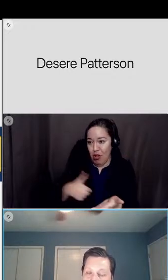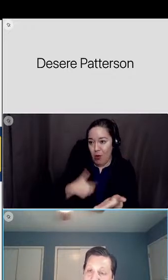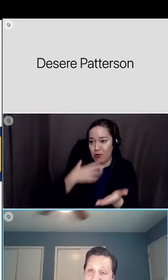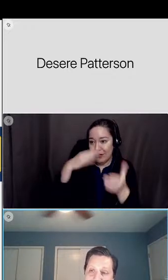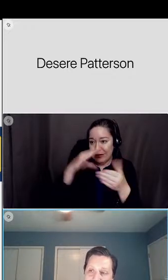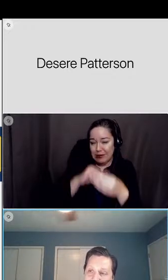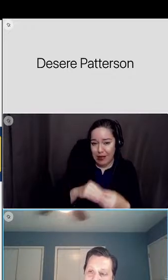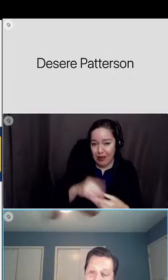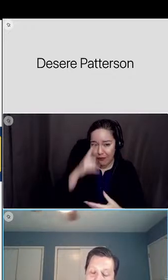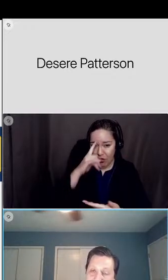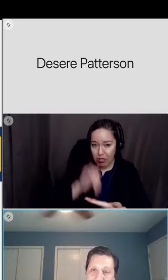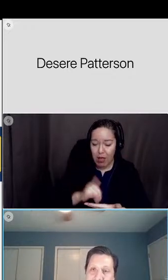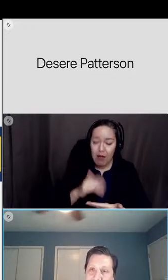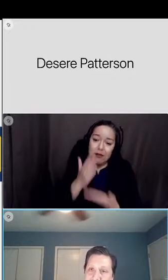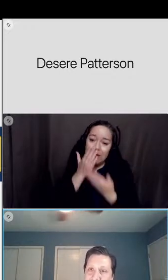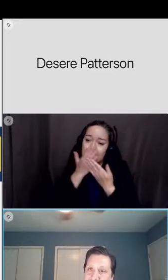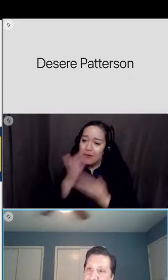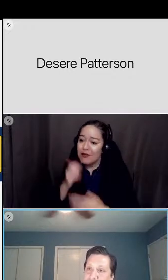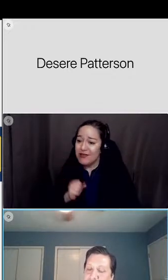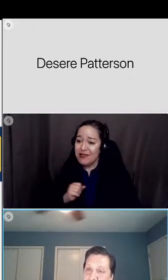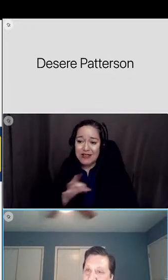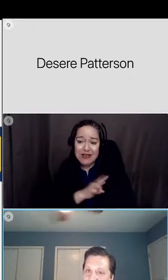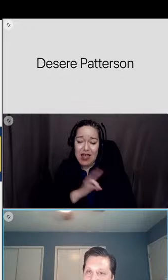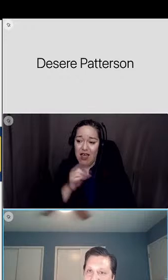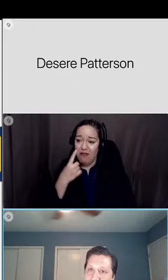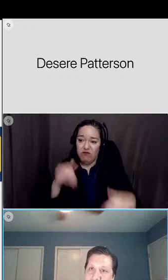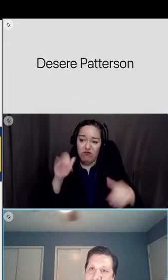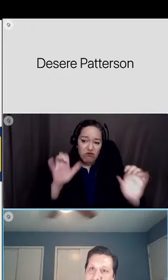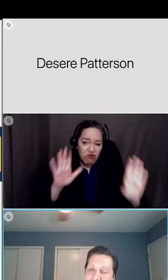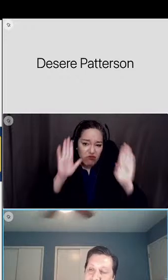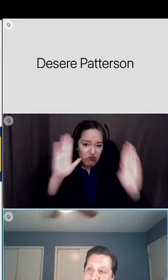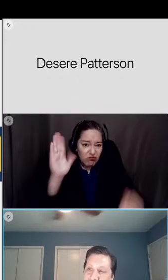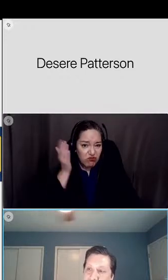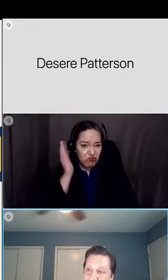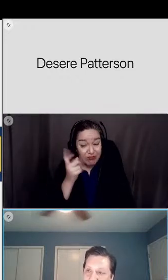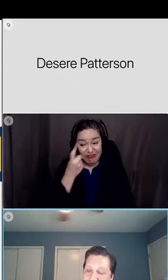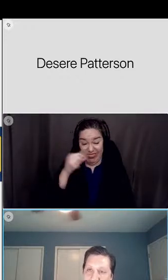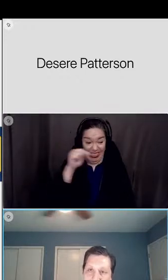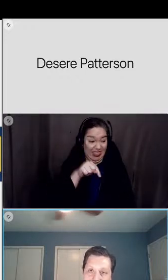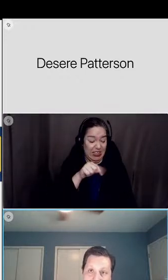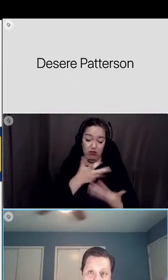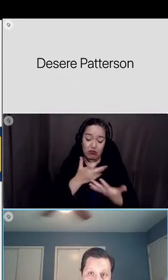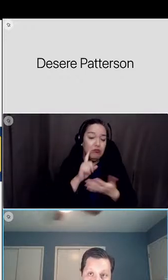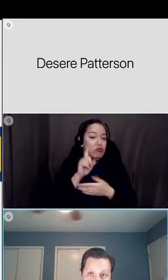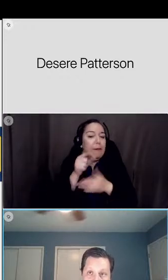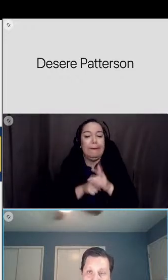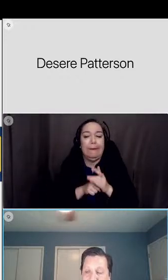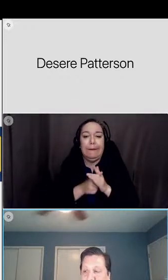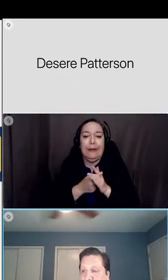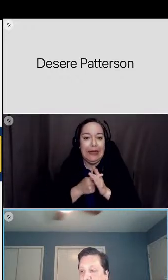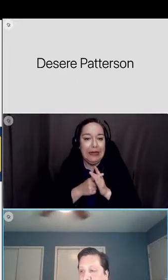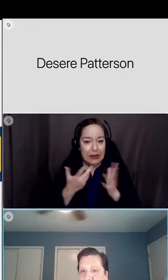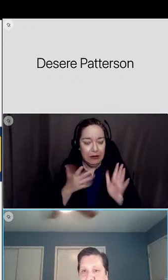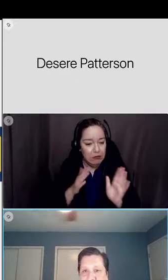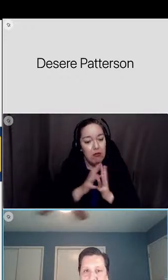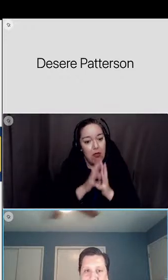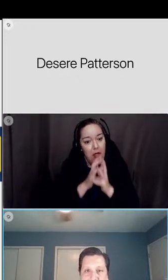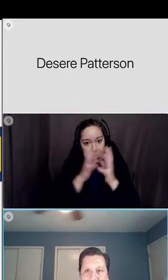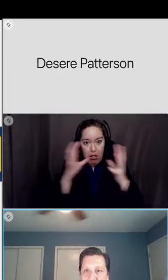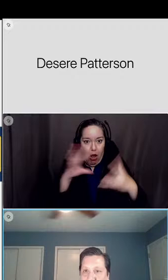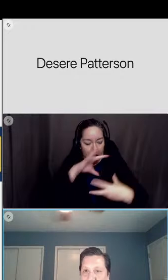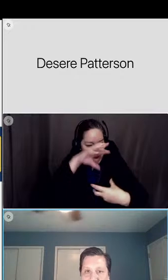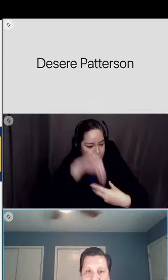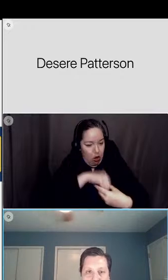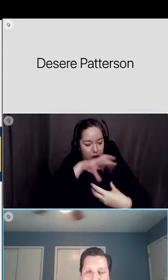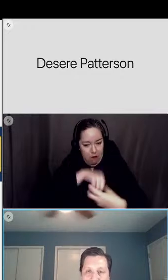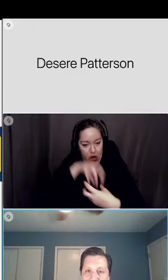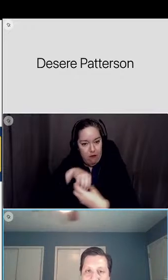staff for an incredible presentation this is really just the beginning there's a lot packed into this um including how it gets implemented but um